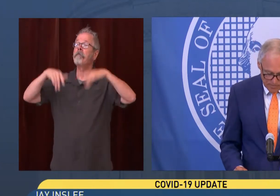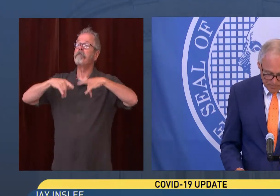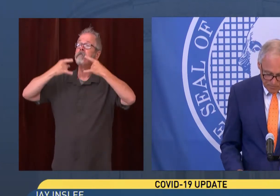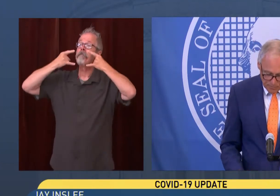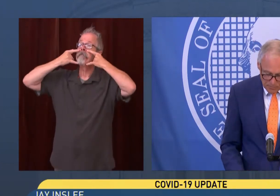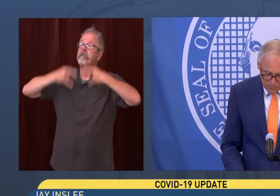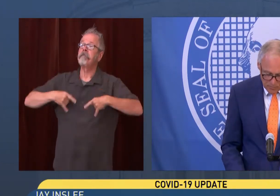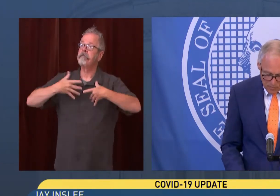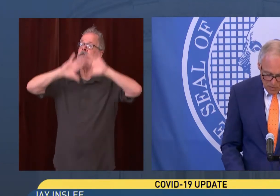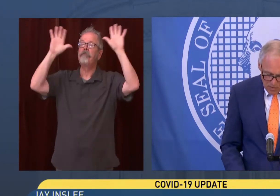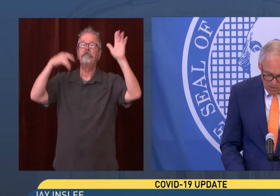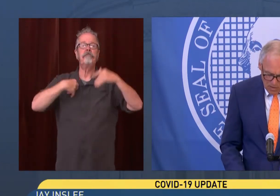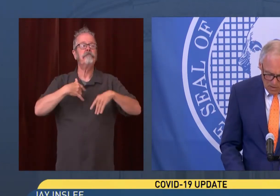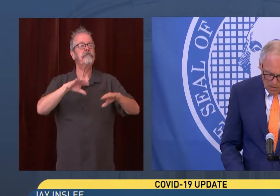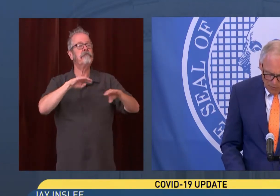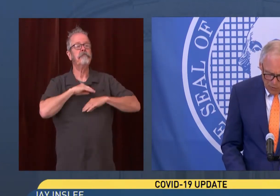children.